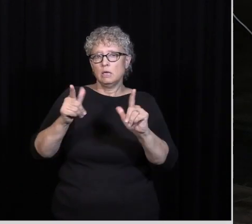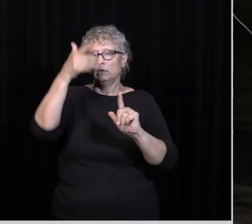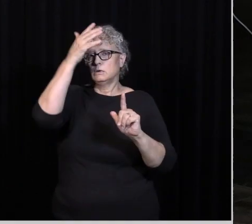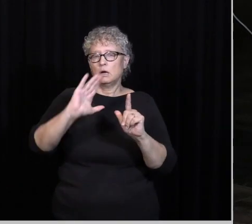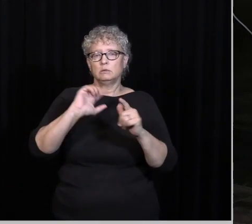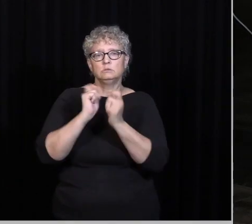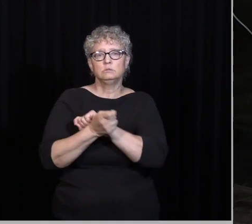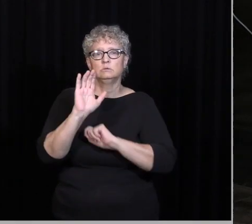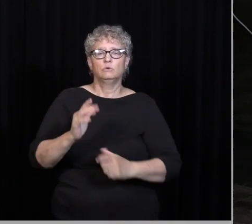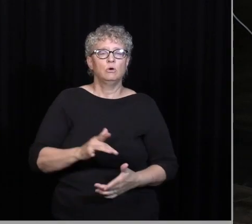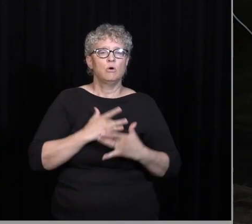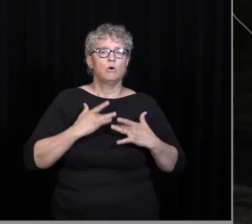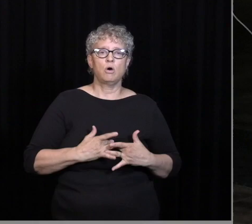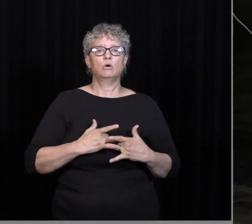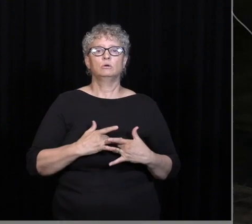Your Heart